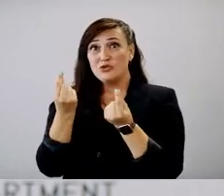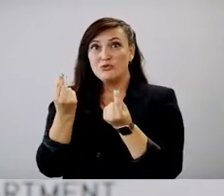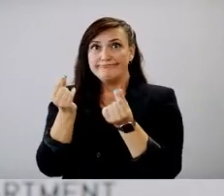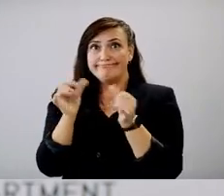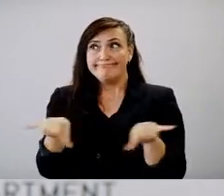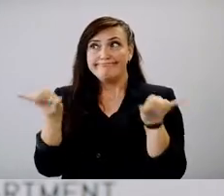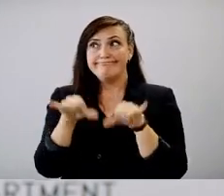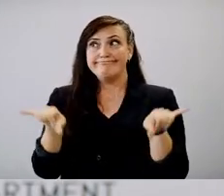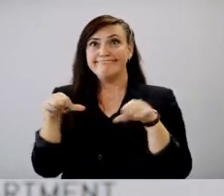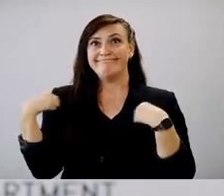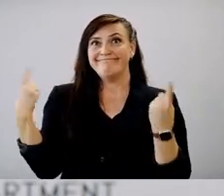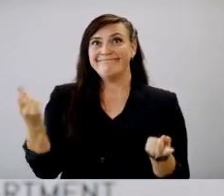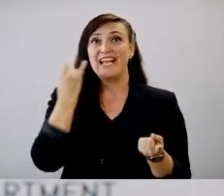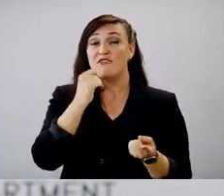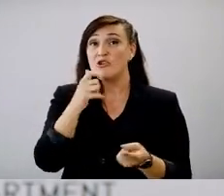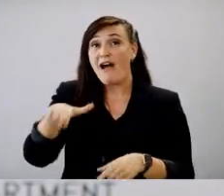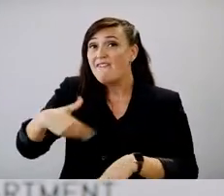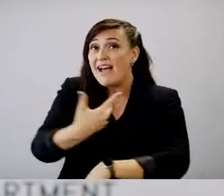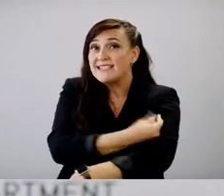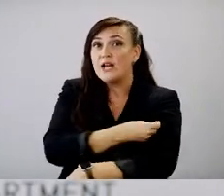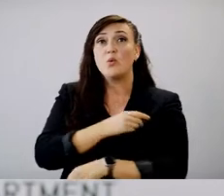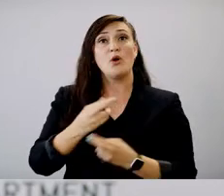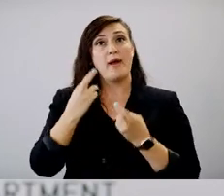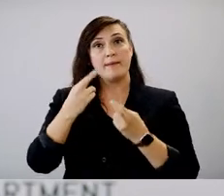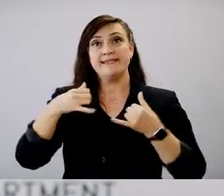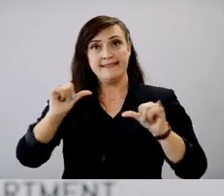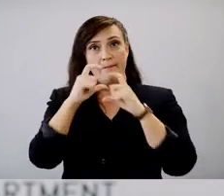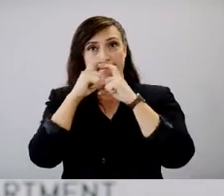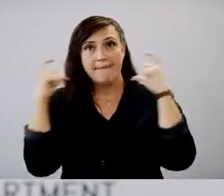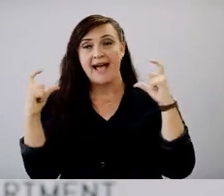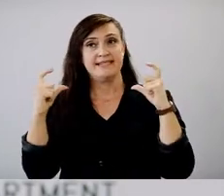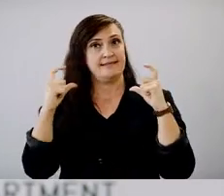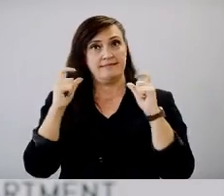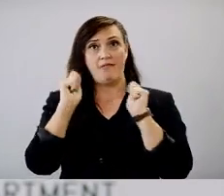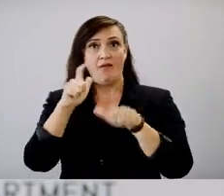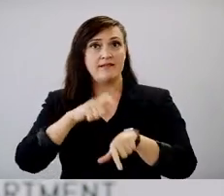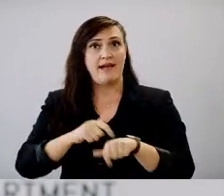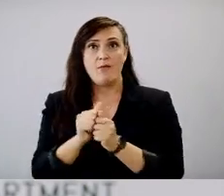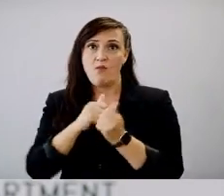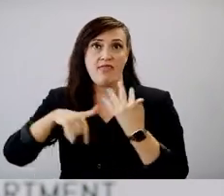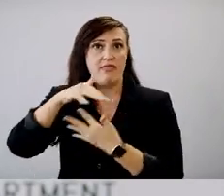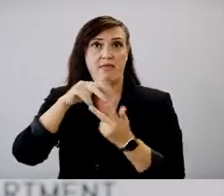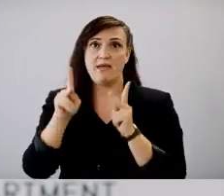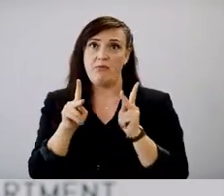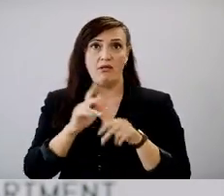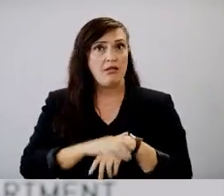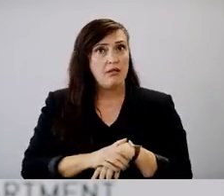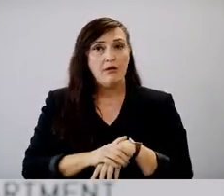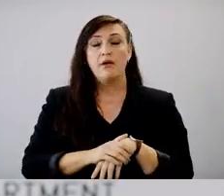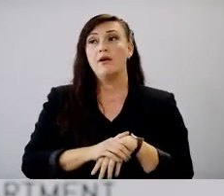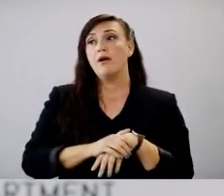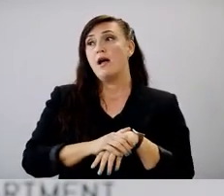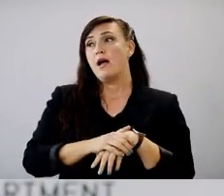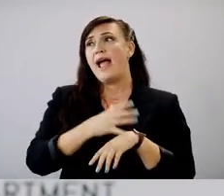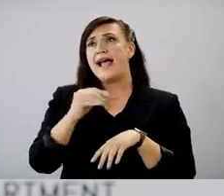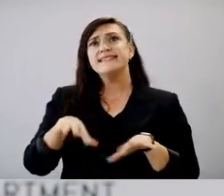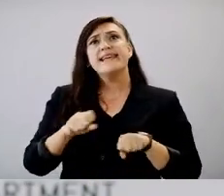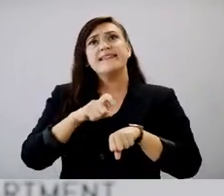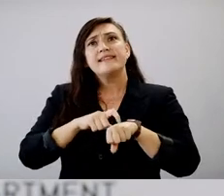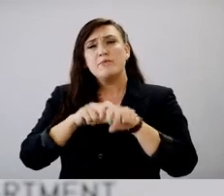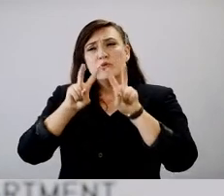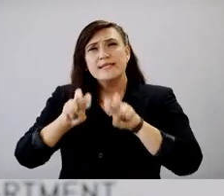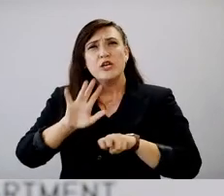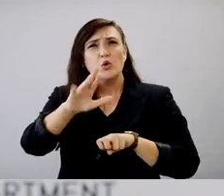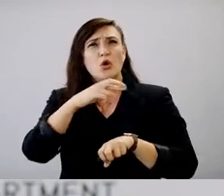you are unvaccinated, we recommend that you wear a mask whenever you are with people that you don't live with. Um, and you know, taking that time to